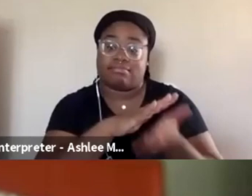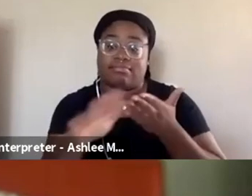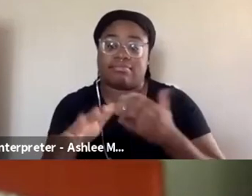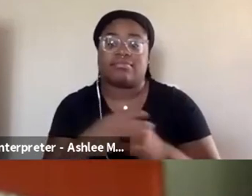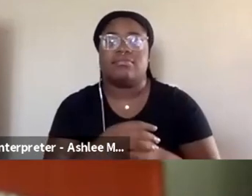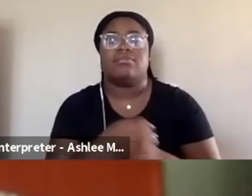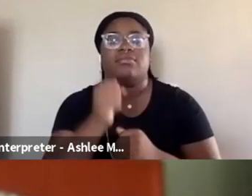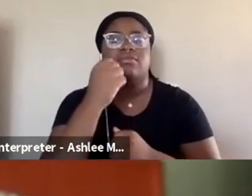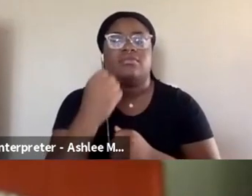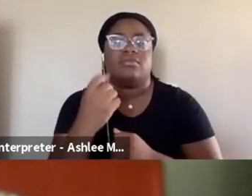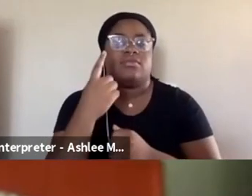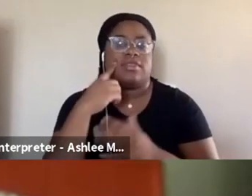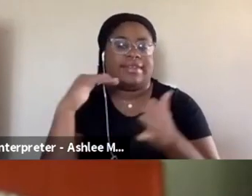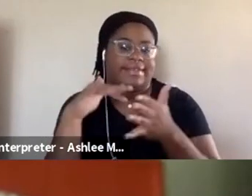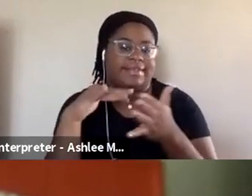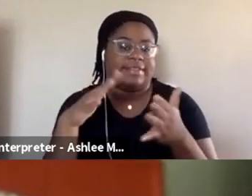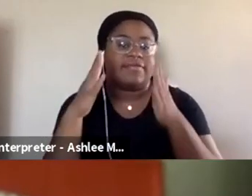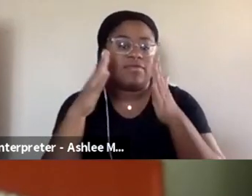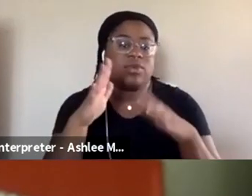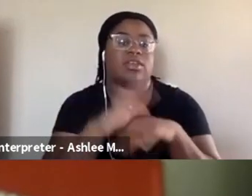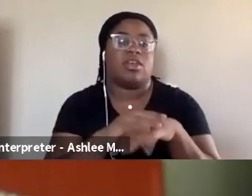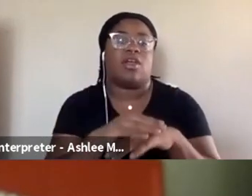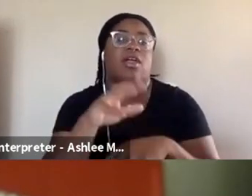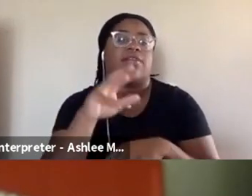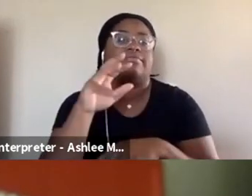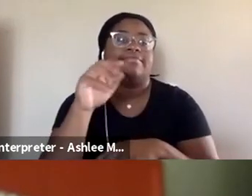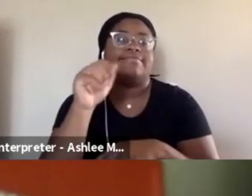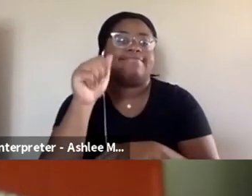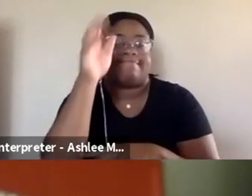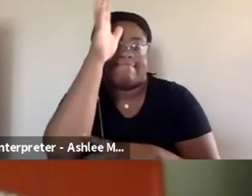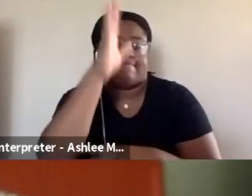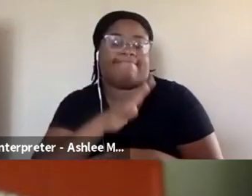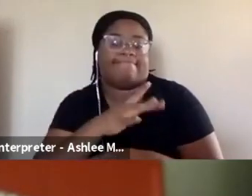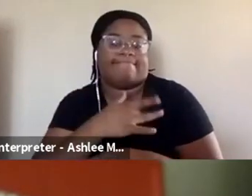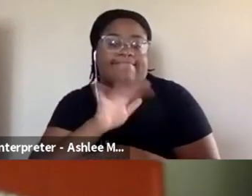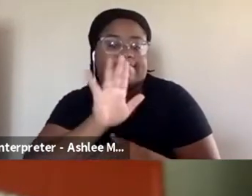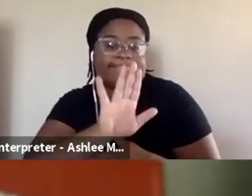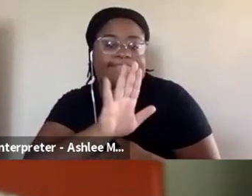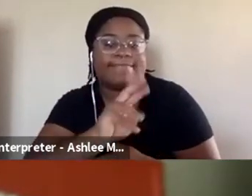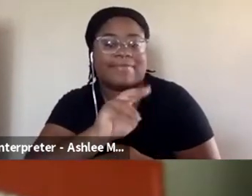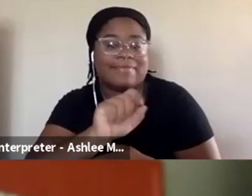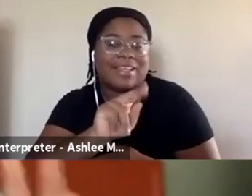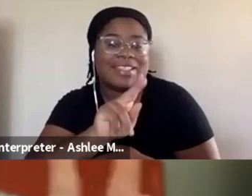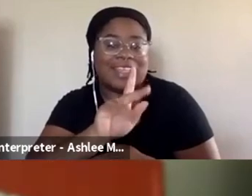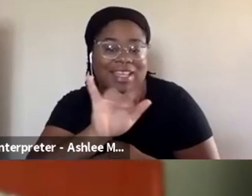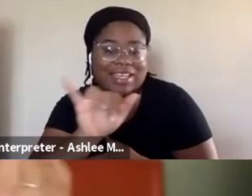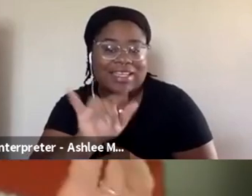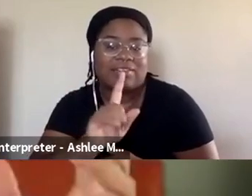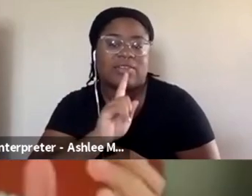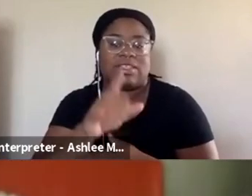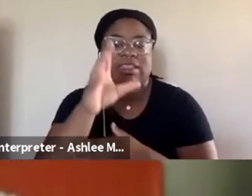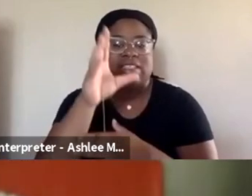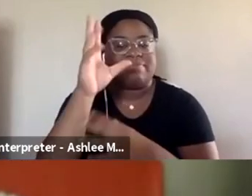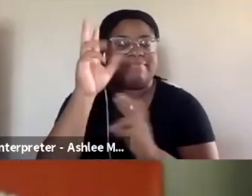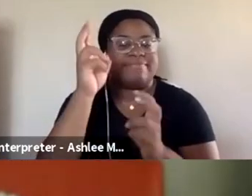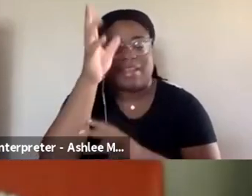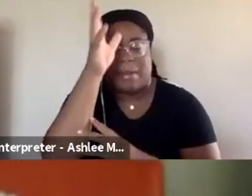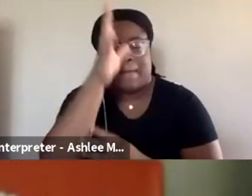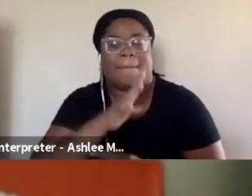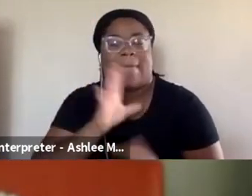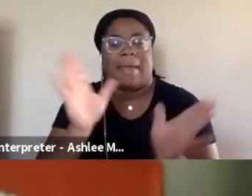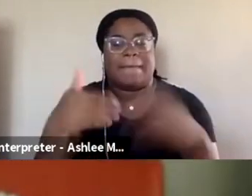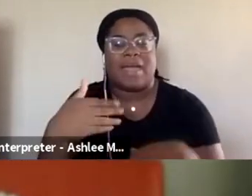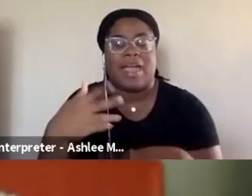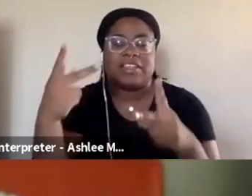So this study is very focused on masculinity, right? It takes the Primondo's man box scale and tries to figure out how, what that